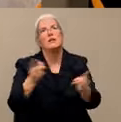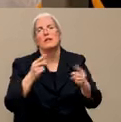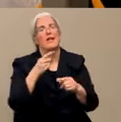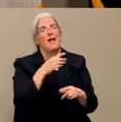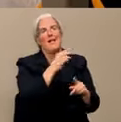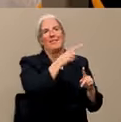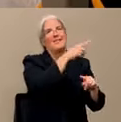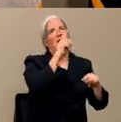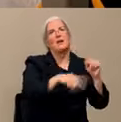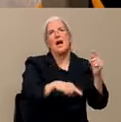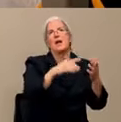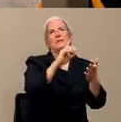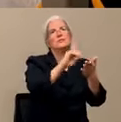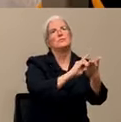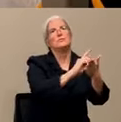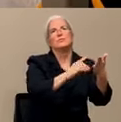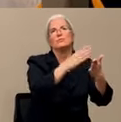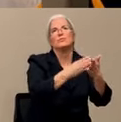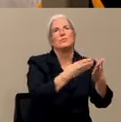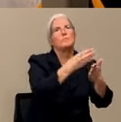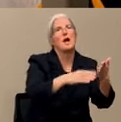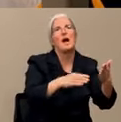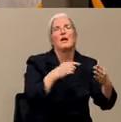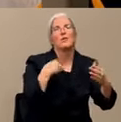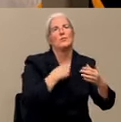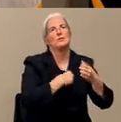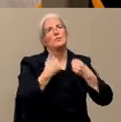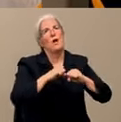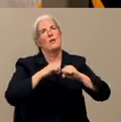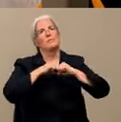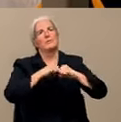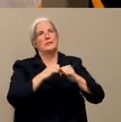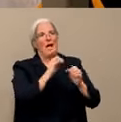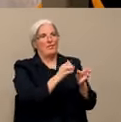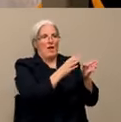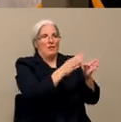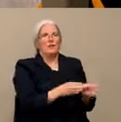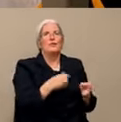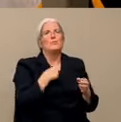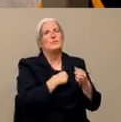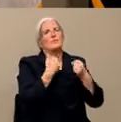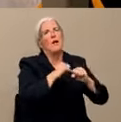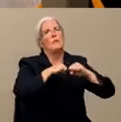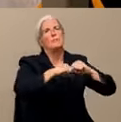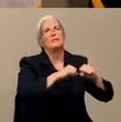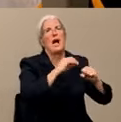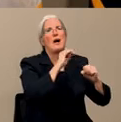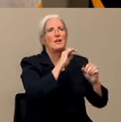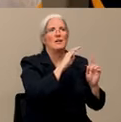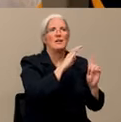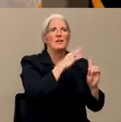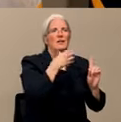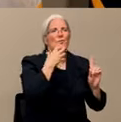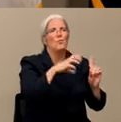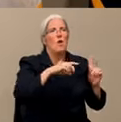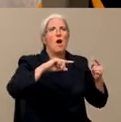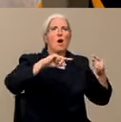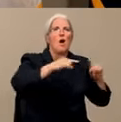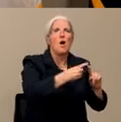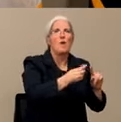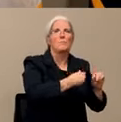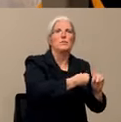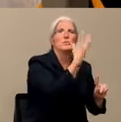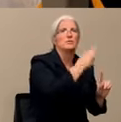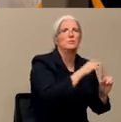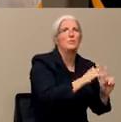we do everything we can to protect identity and to ensure that there are no harms that come from this. But we do want to